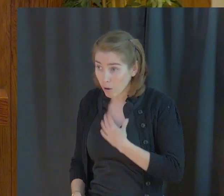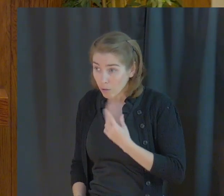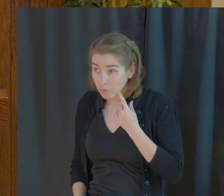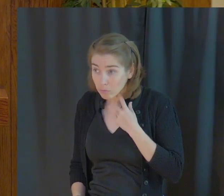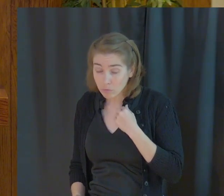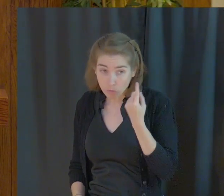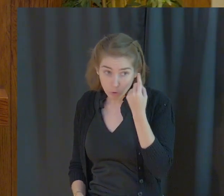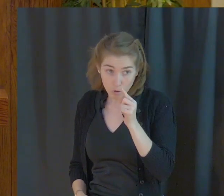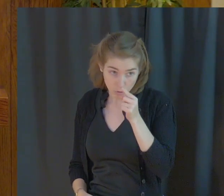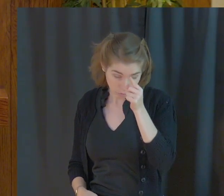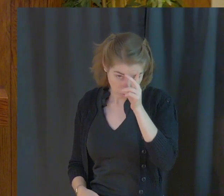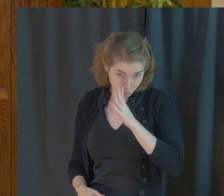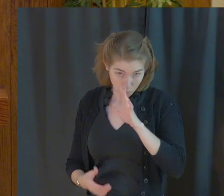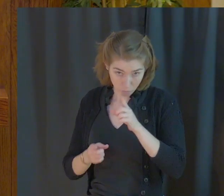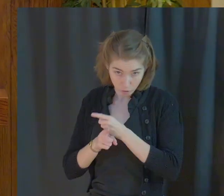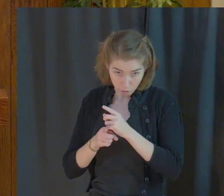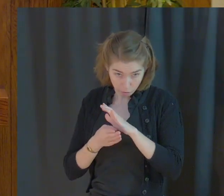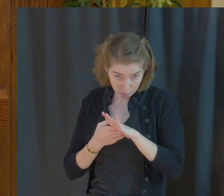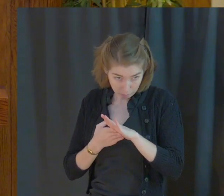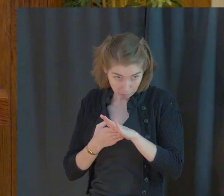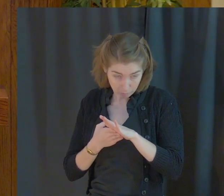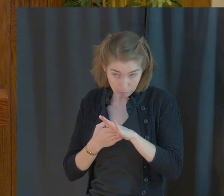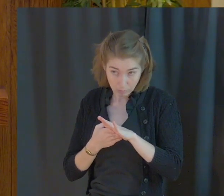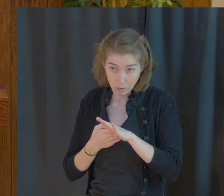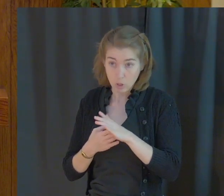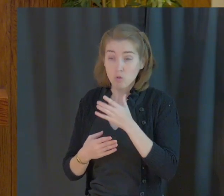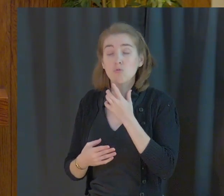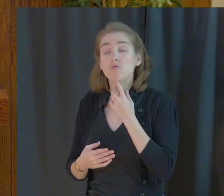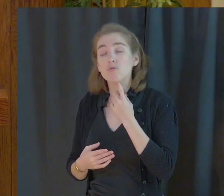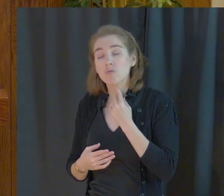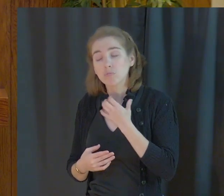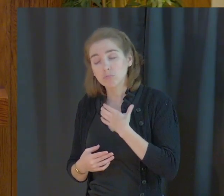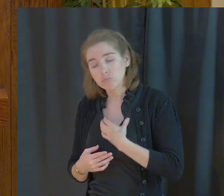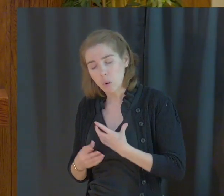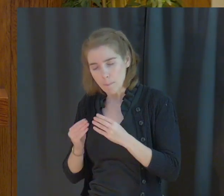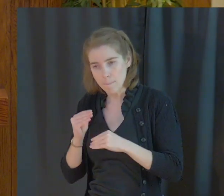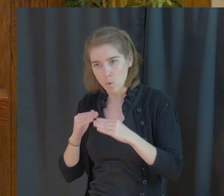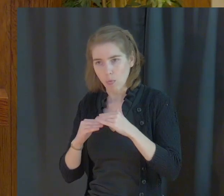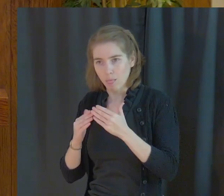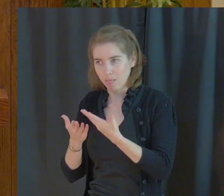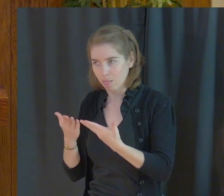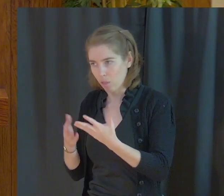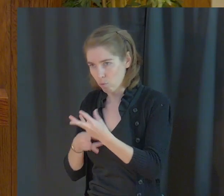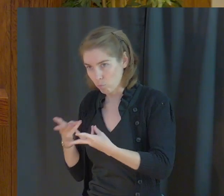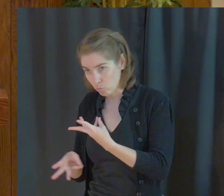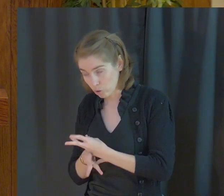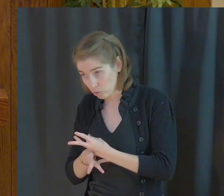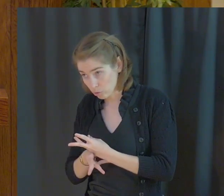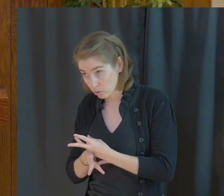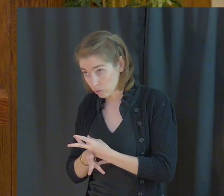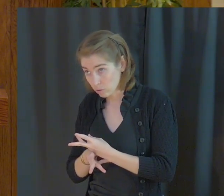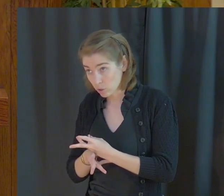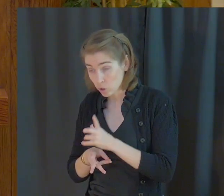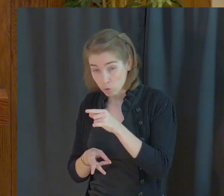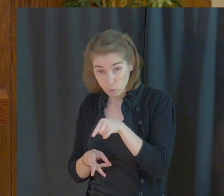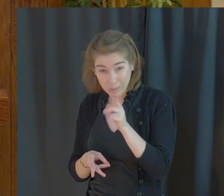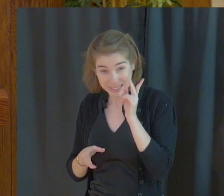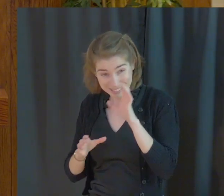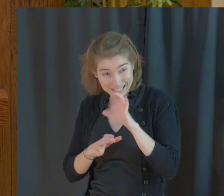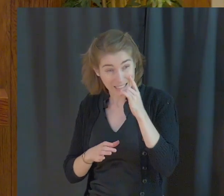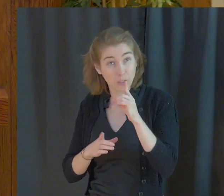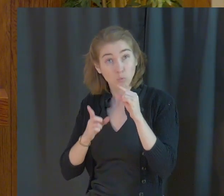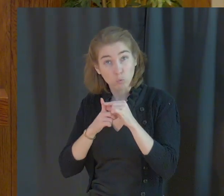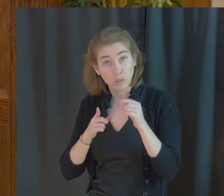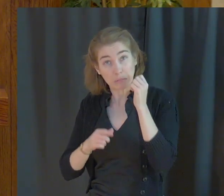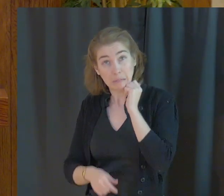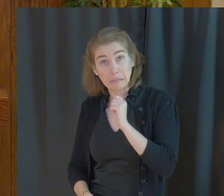thirsting for God's righteousness and truth do you hunger and thirst for it more than the things of this earth do you seek his word